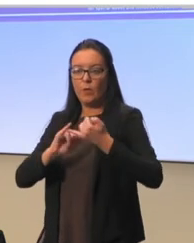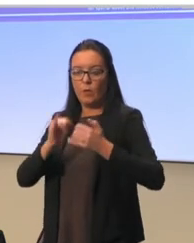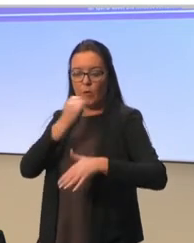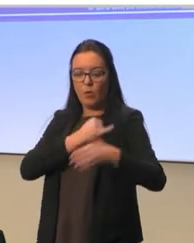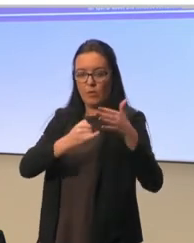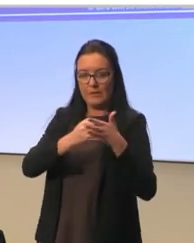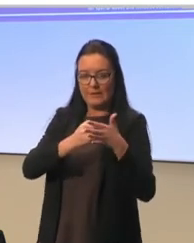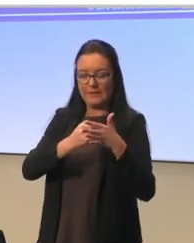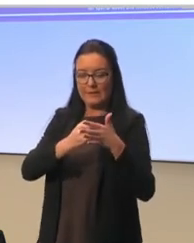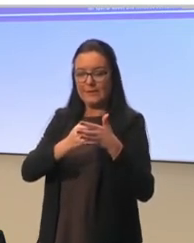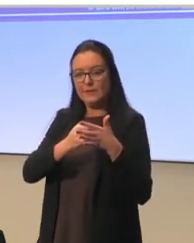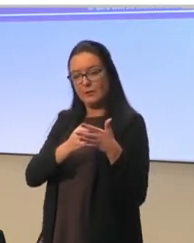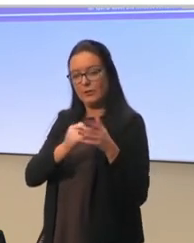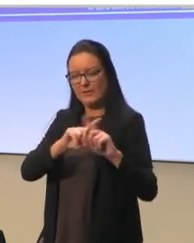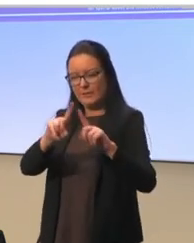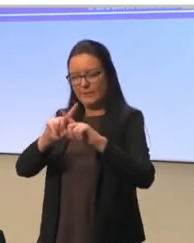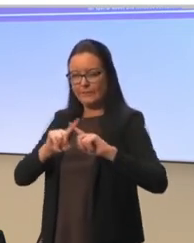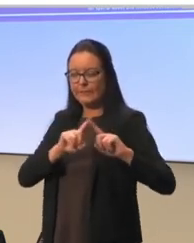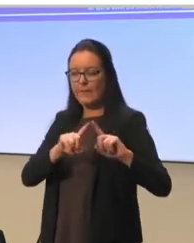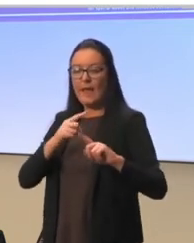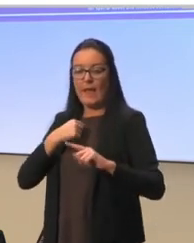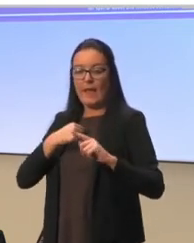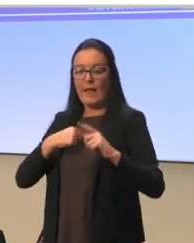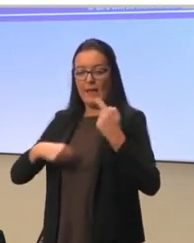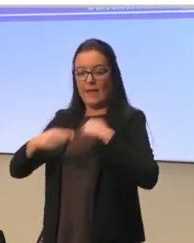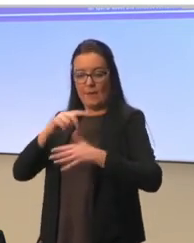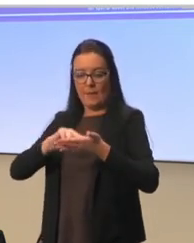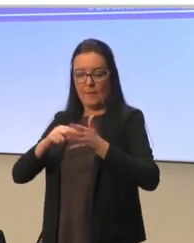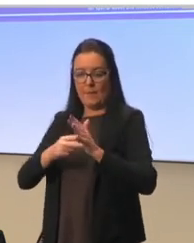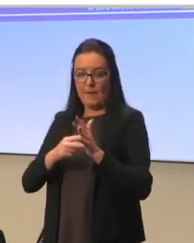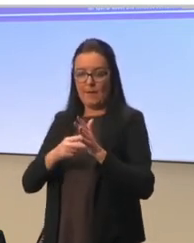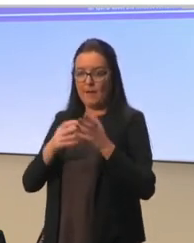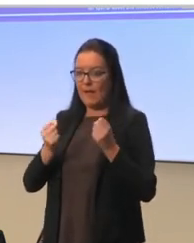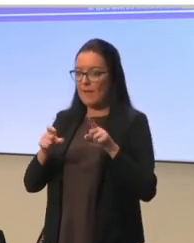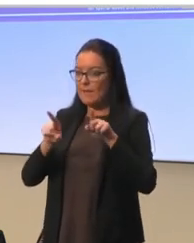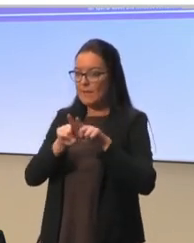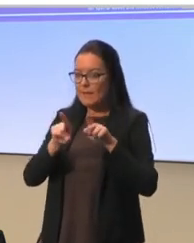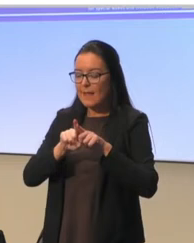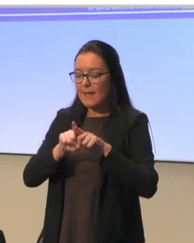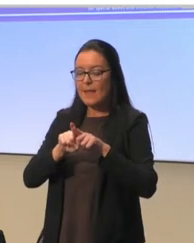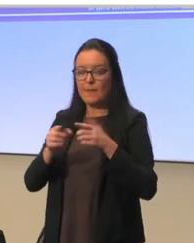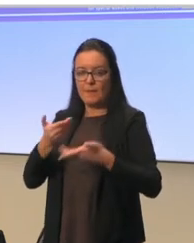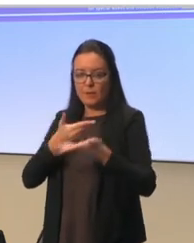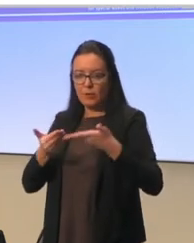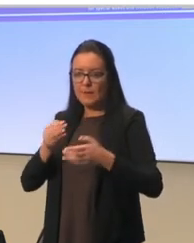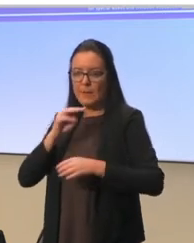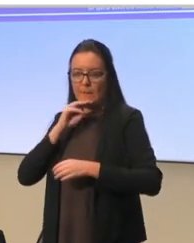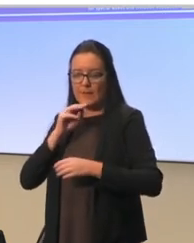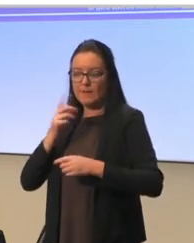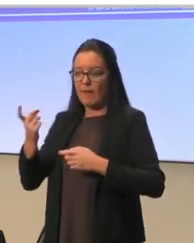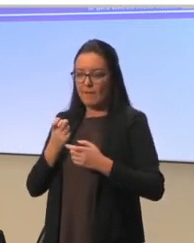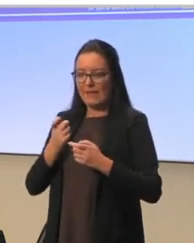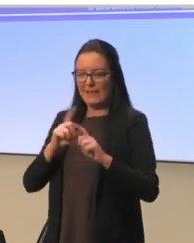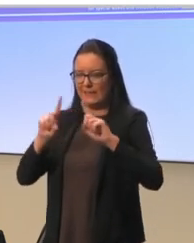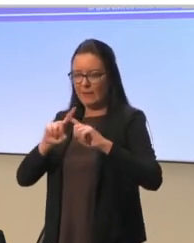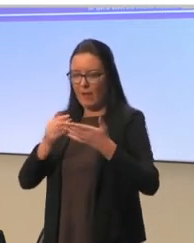invite. And our plan was to do same level stakeholder discussions. That means we invited learners from